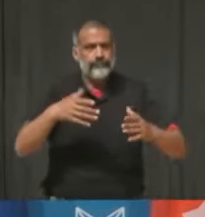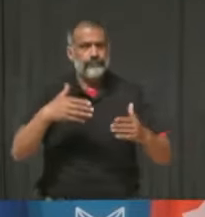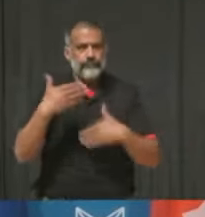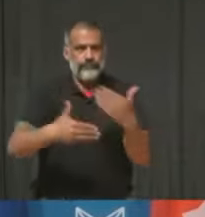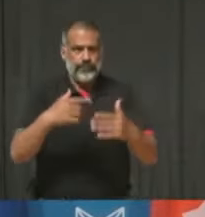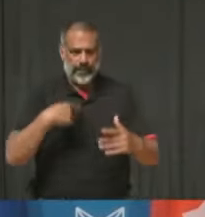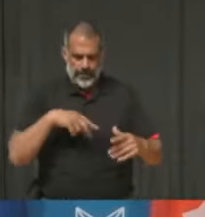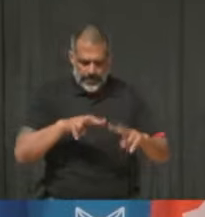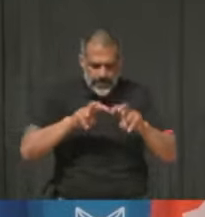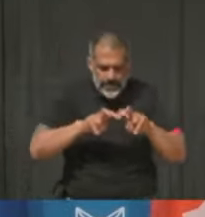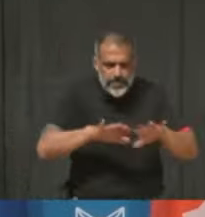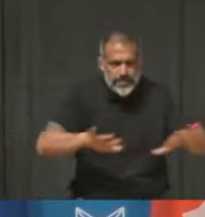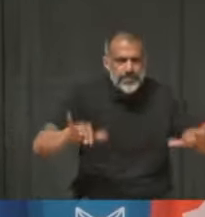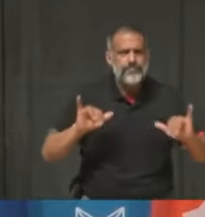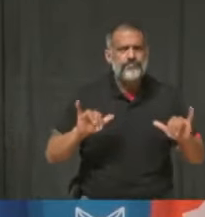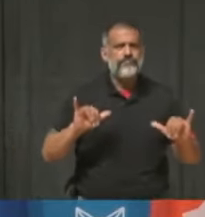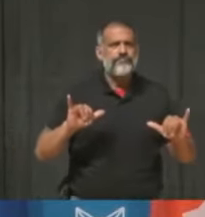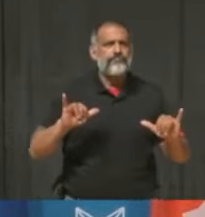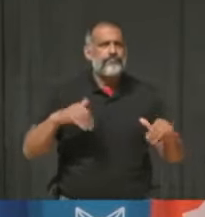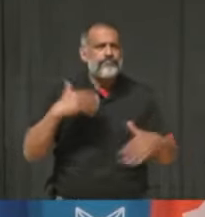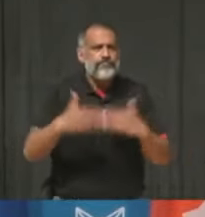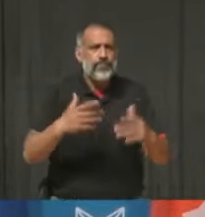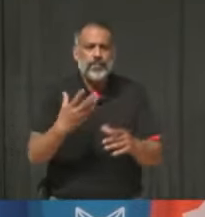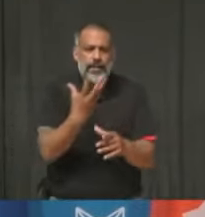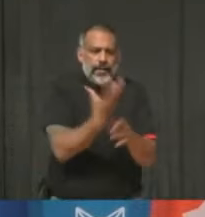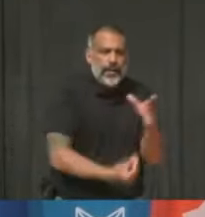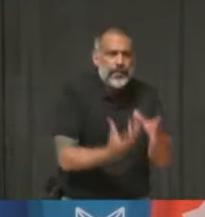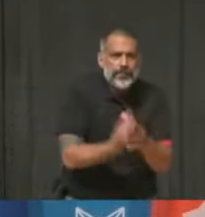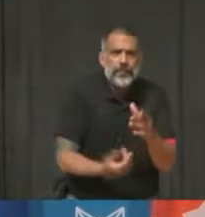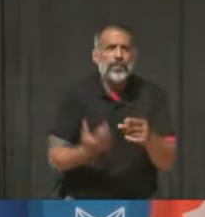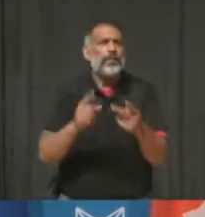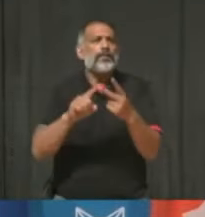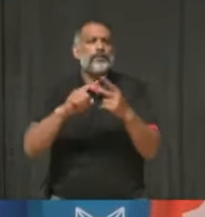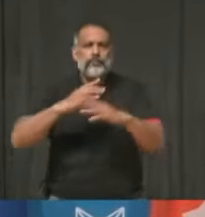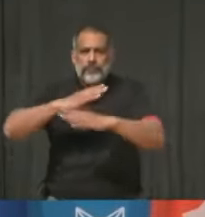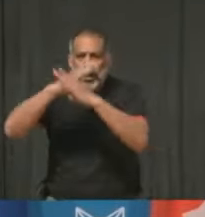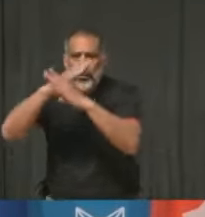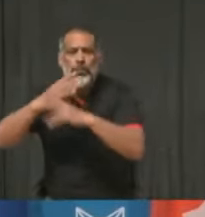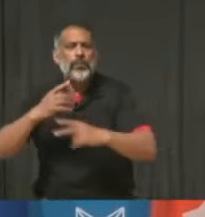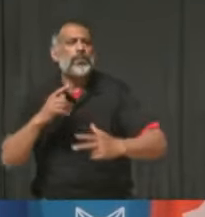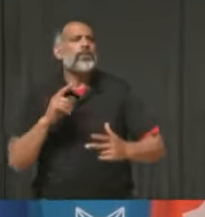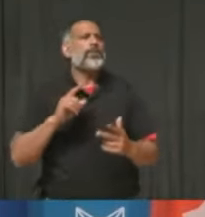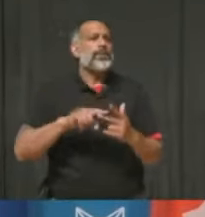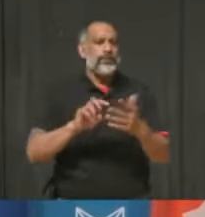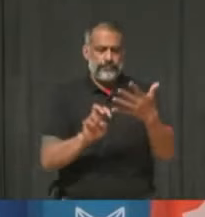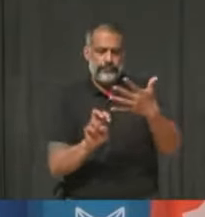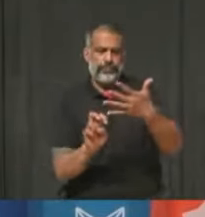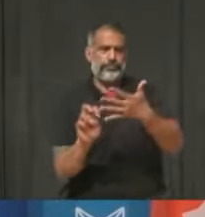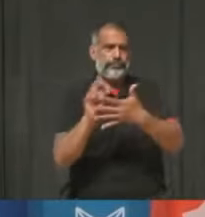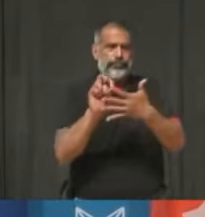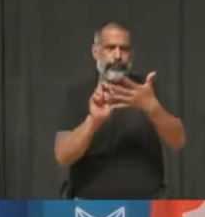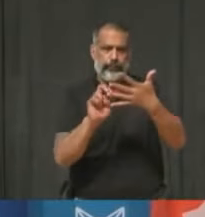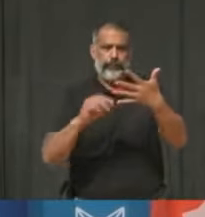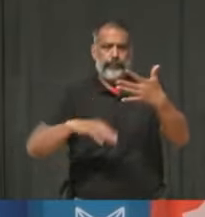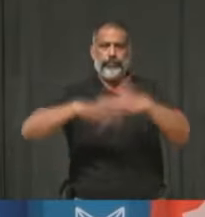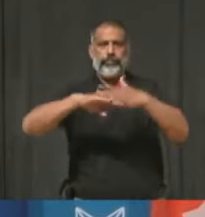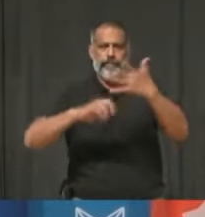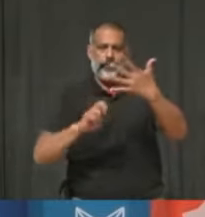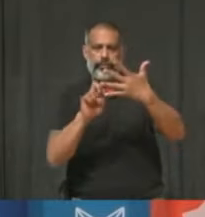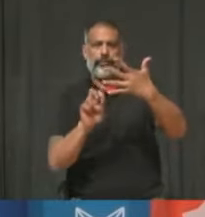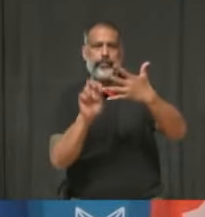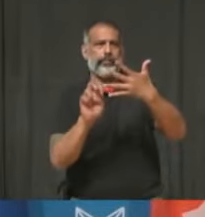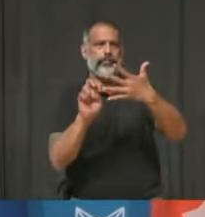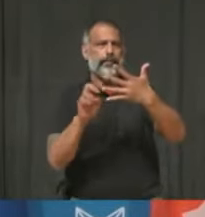of concern in the data, including the barriers and gaps in succession planning and talent management. And there's a number of pieces of work